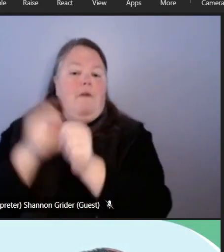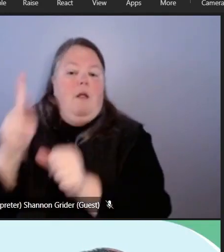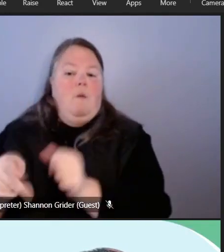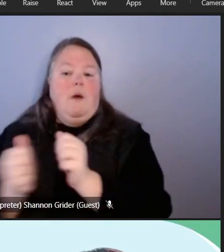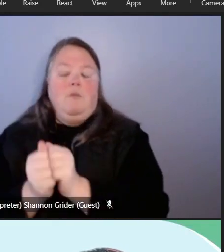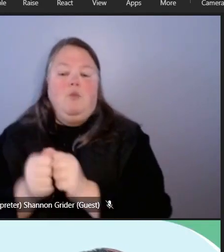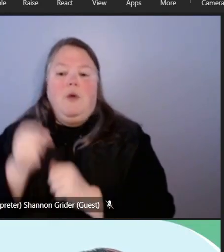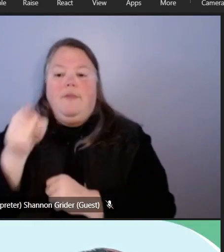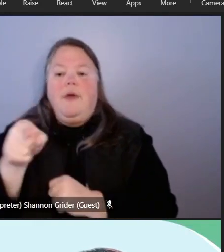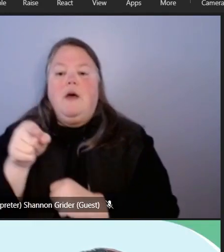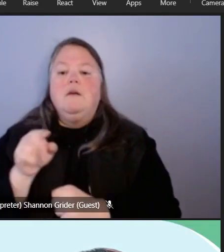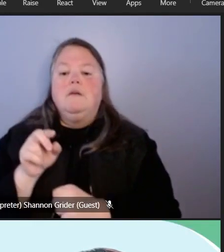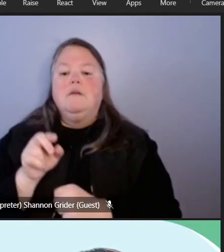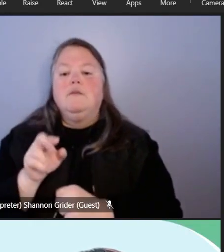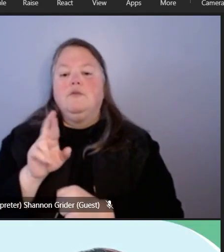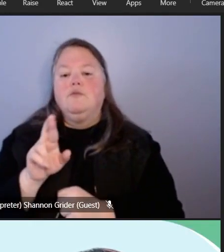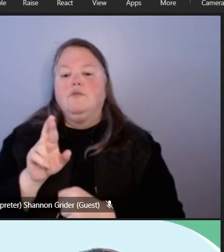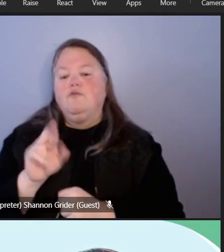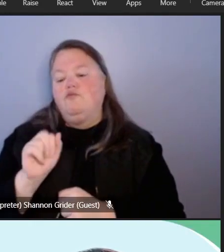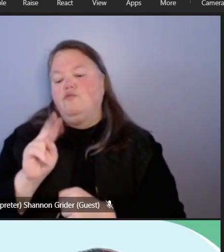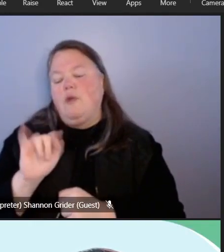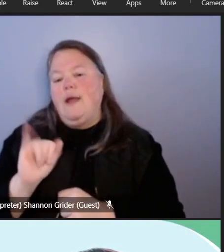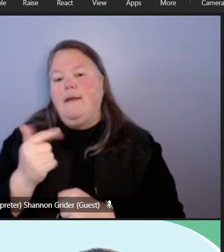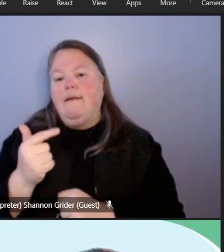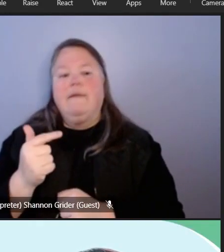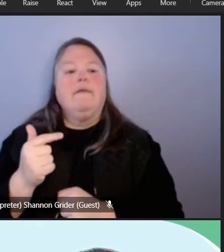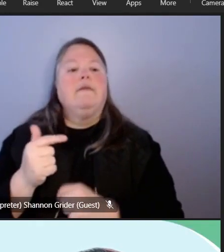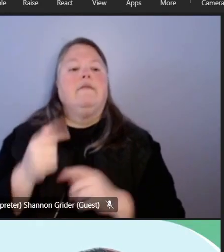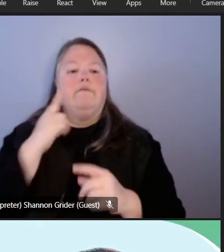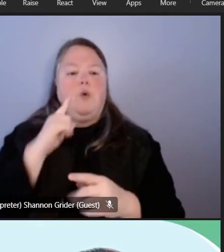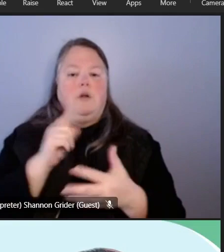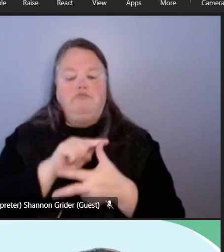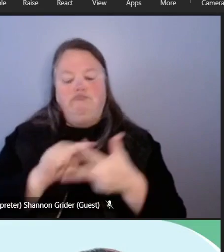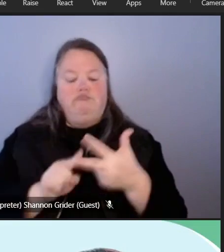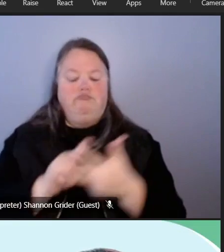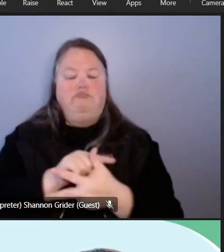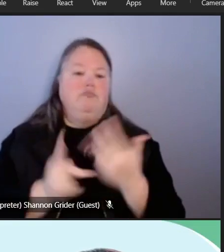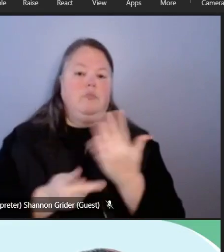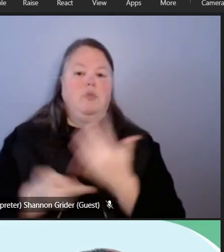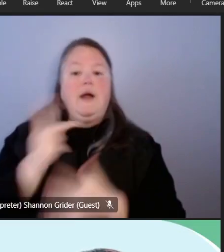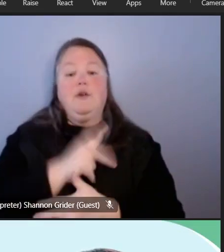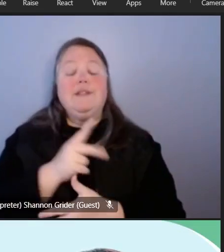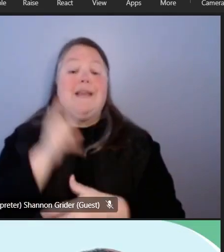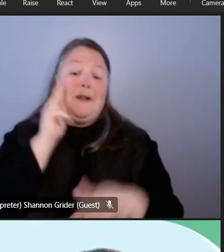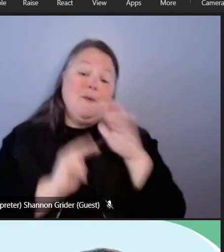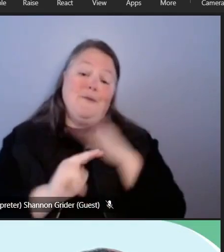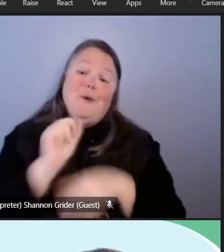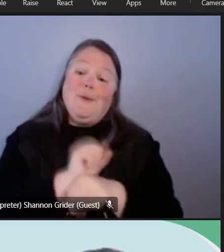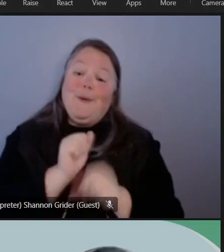rank ordering in the exit ticket and look forward to working with you on that project going forward